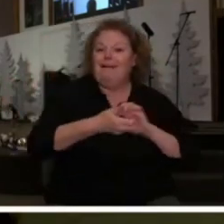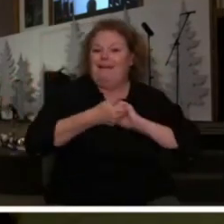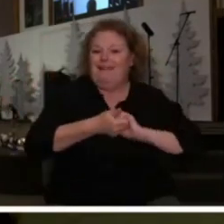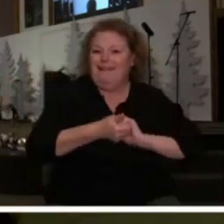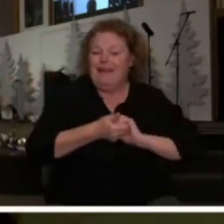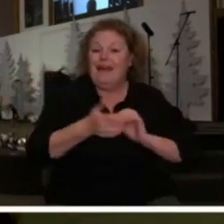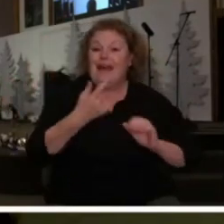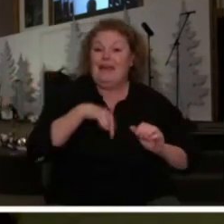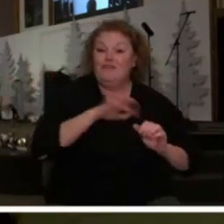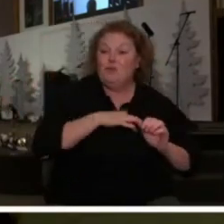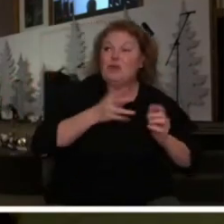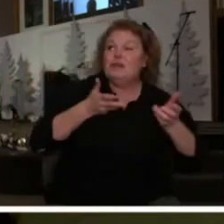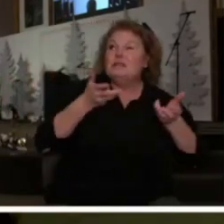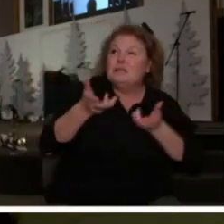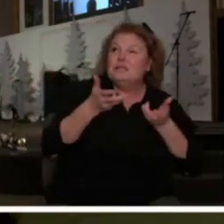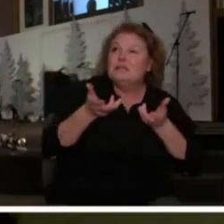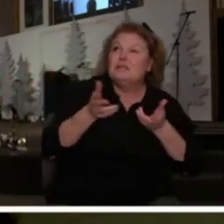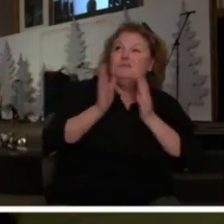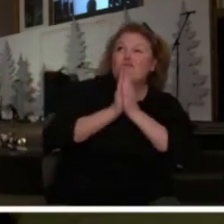engagement we are in prayer.